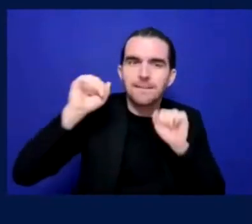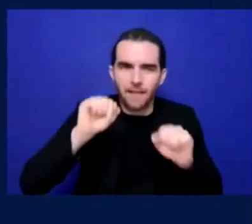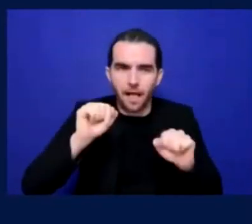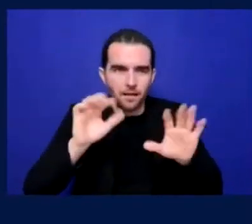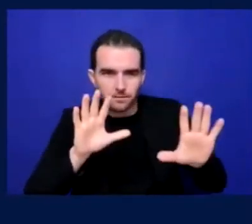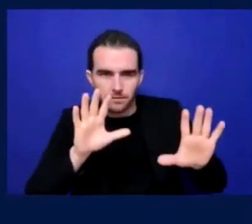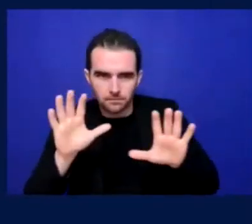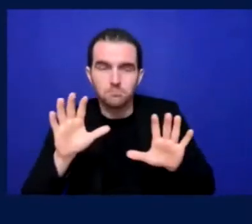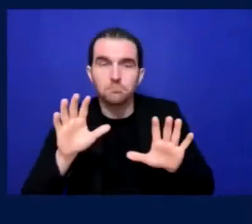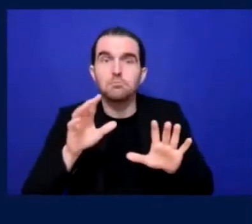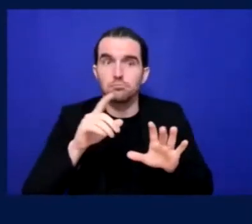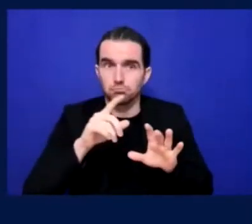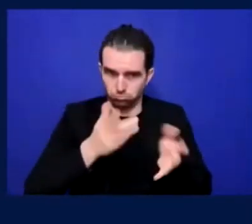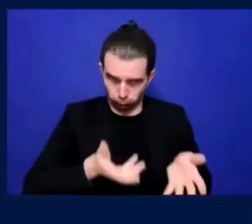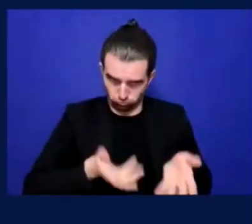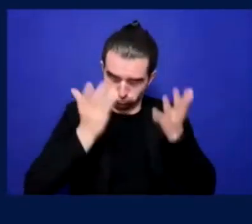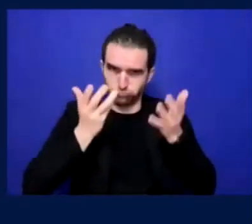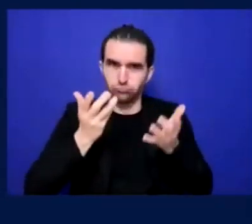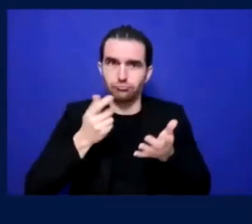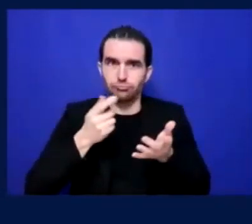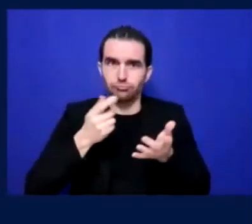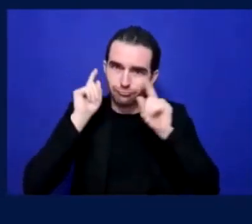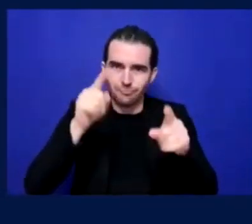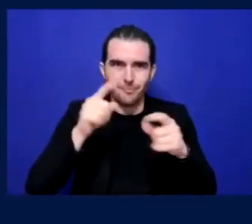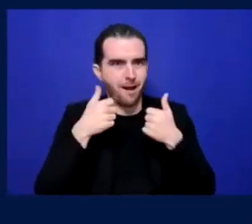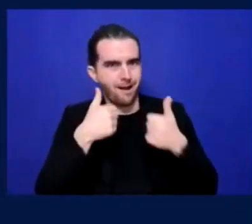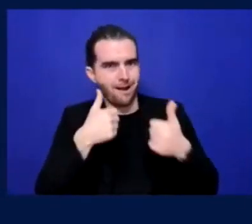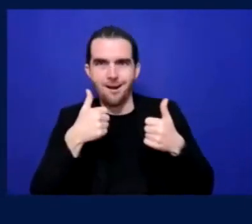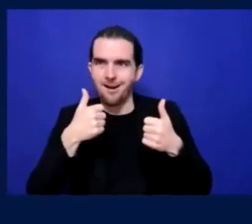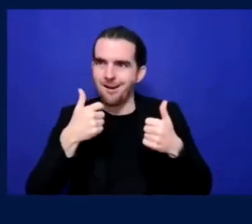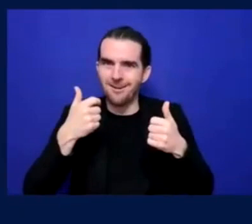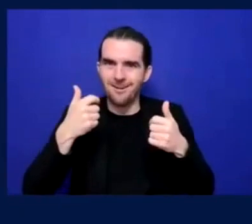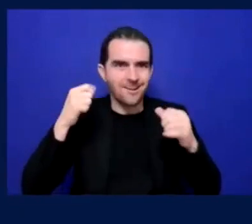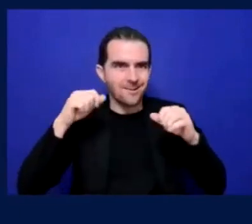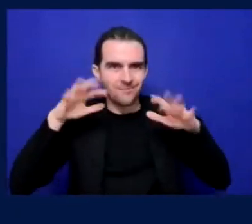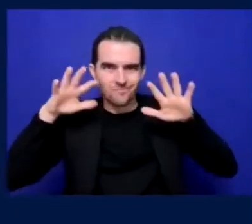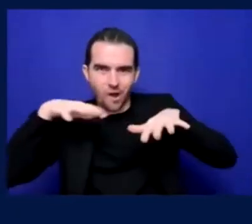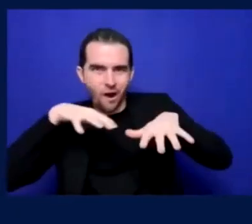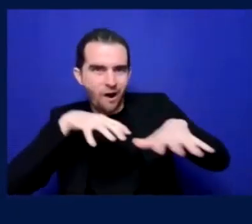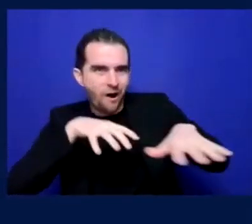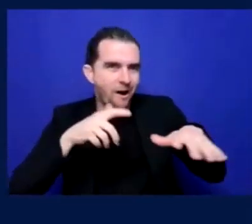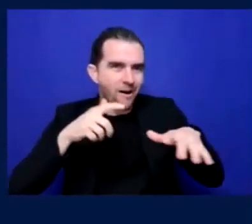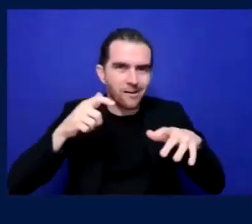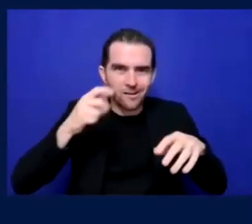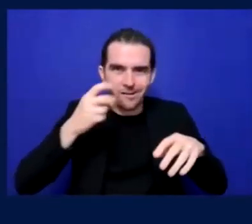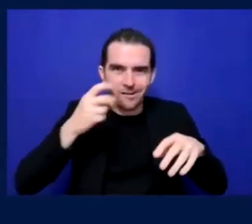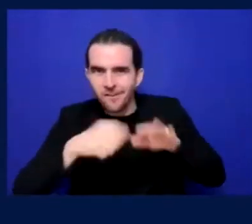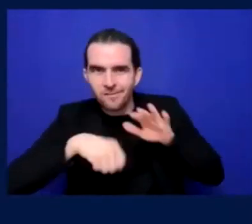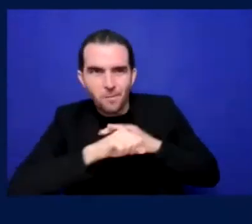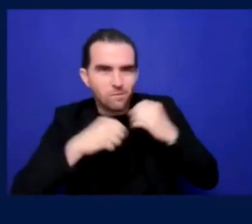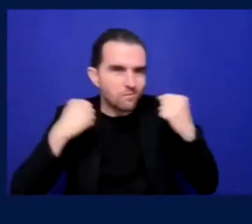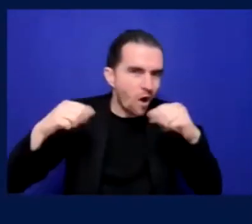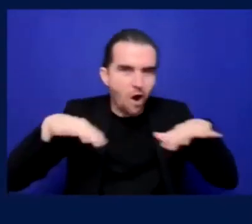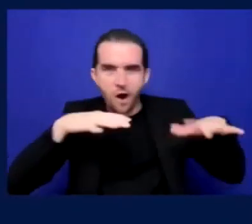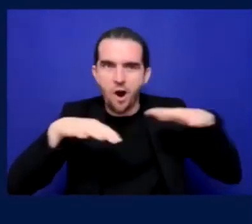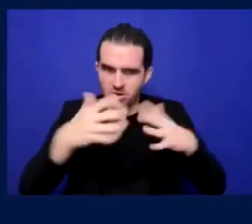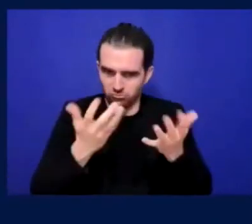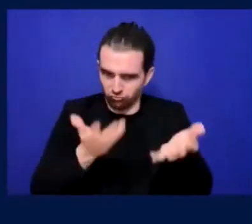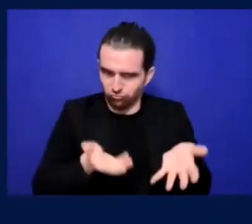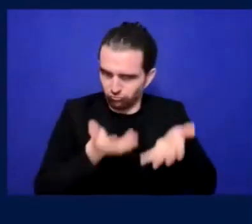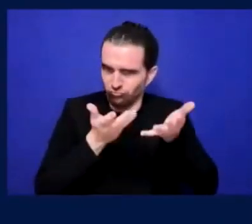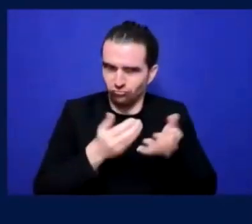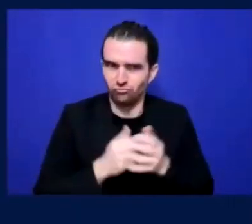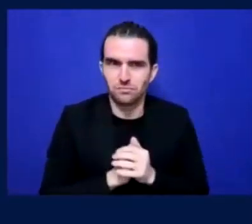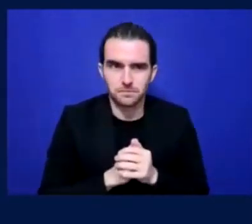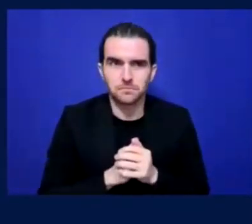over there. So any, any, any time we've won at Denns Park, it's probably my favorite away day. And, and on that point